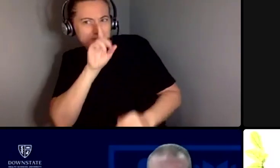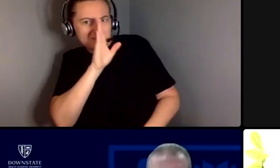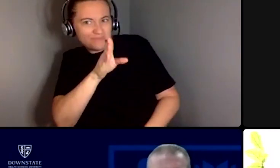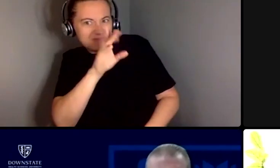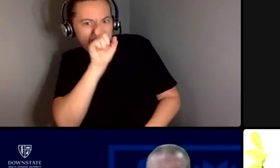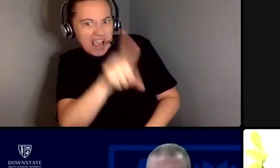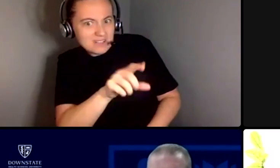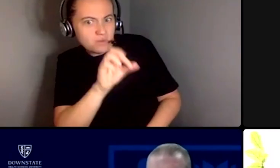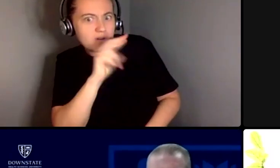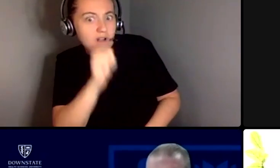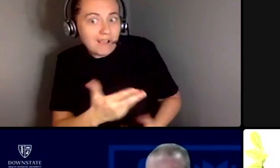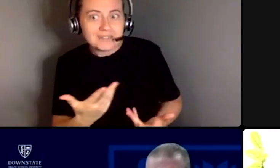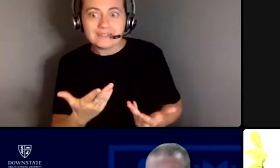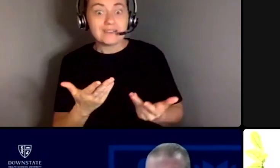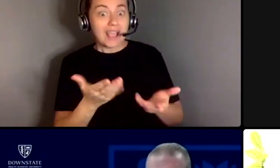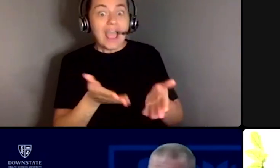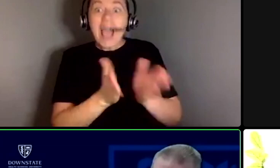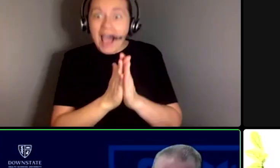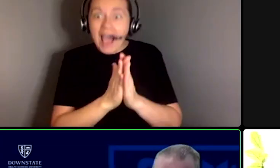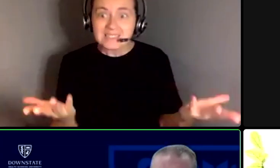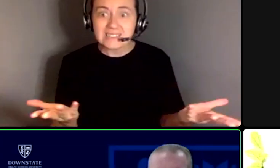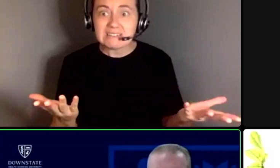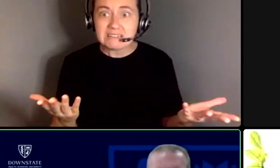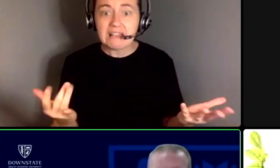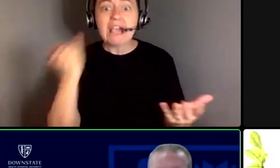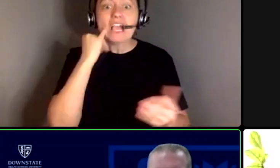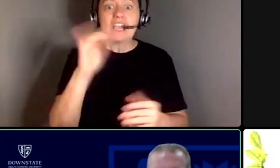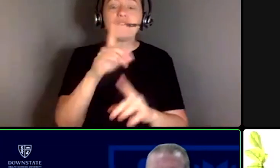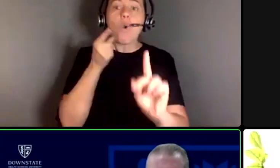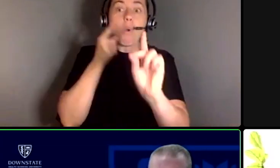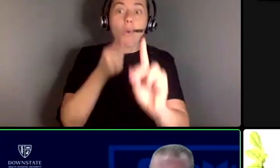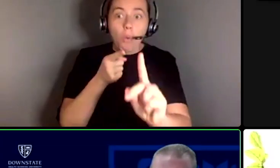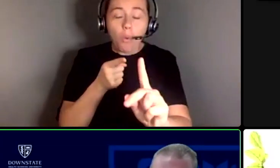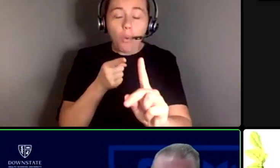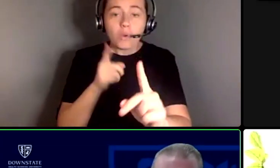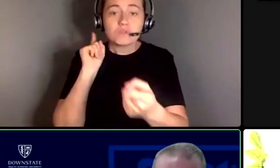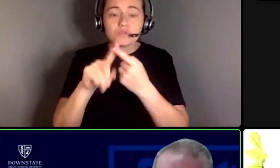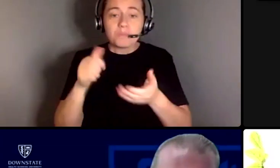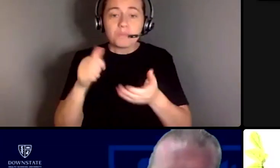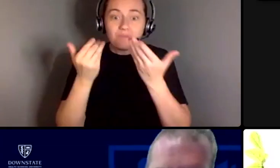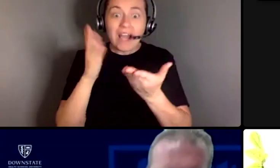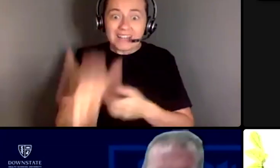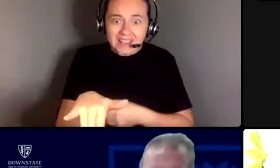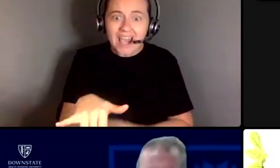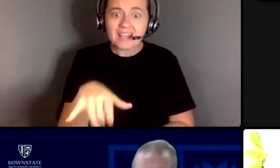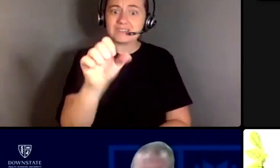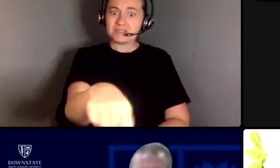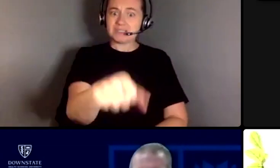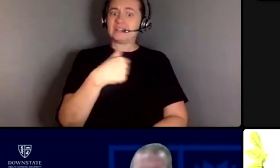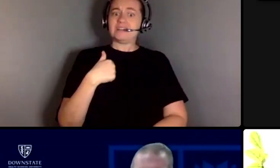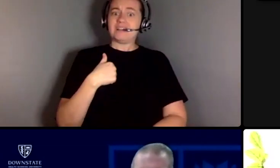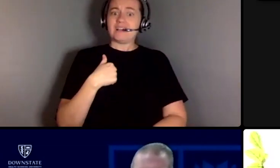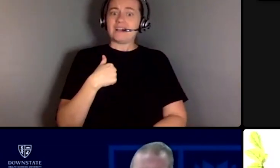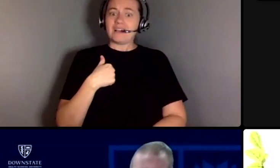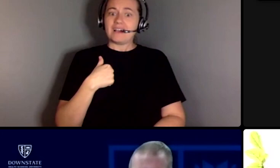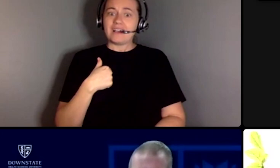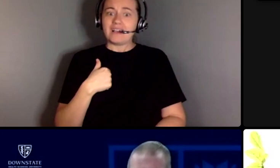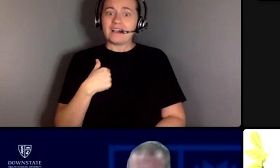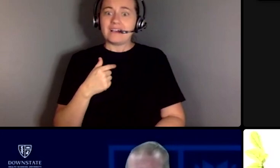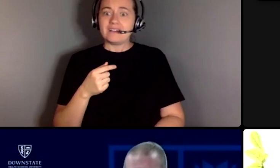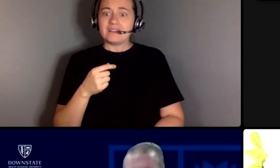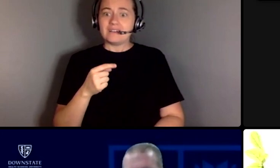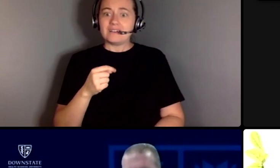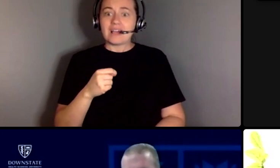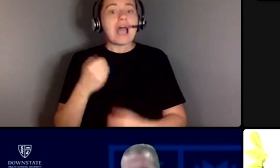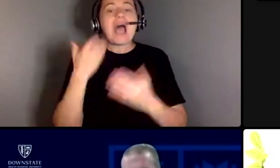i mean if your goal is to provide that i certainly wouldn't if you're not going to be able to